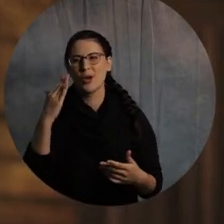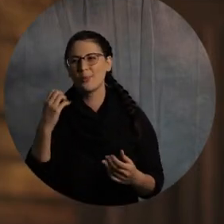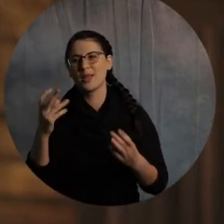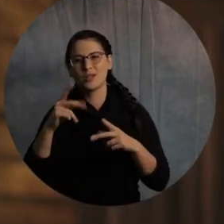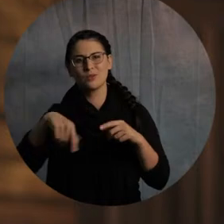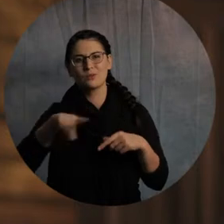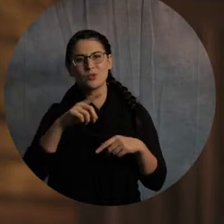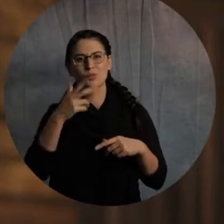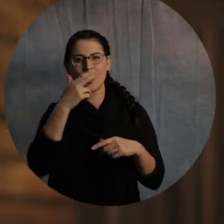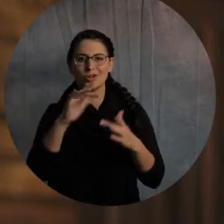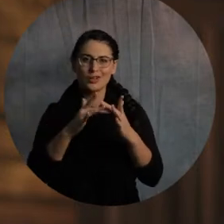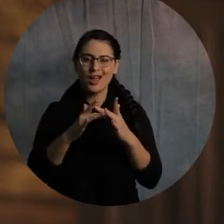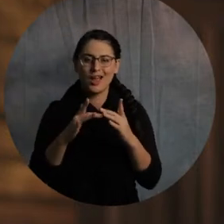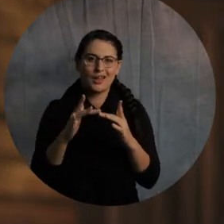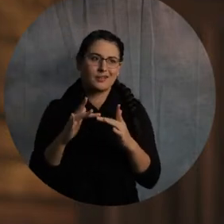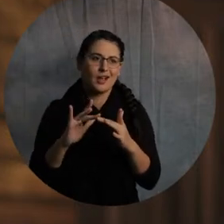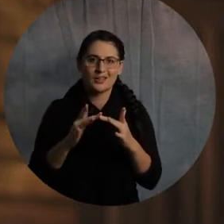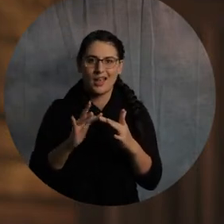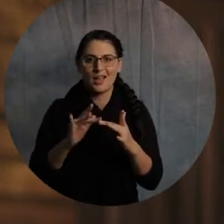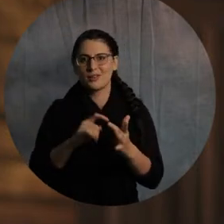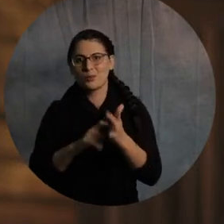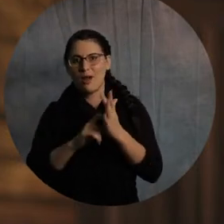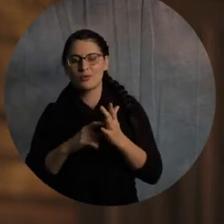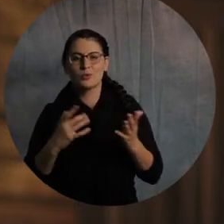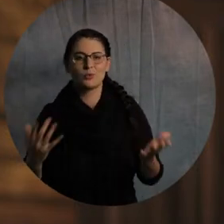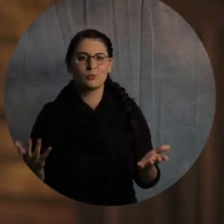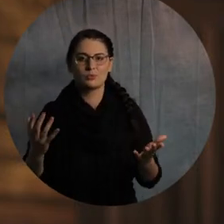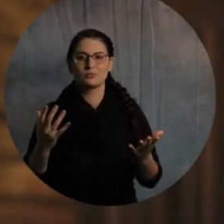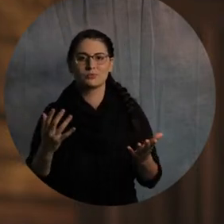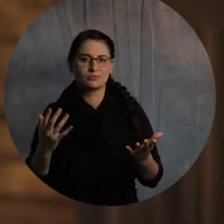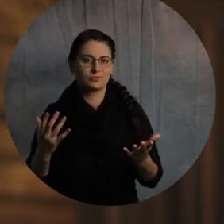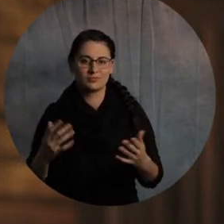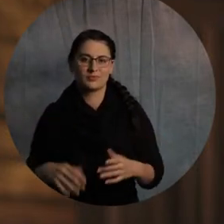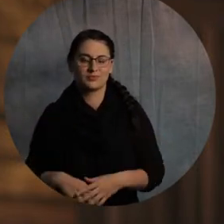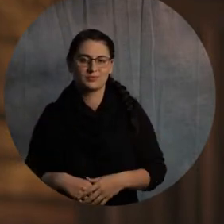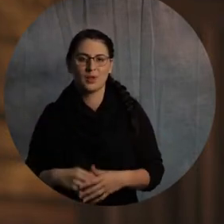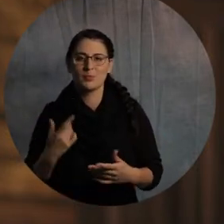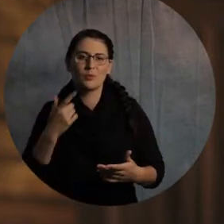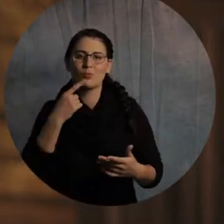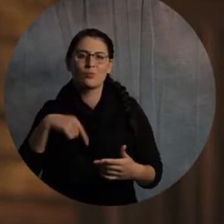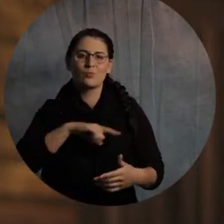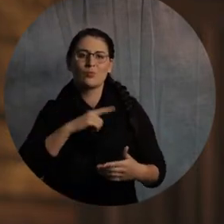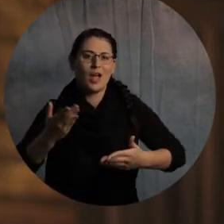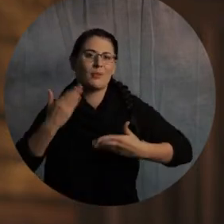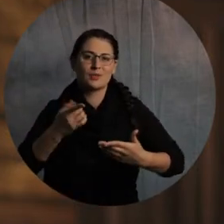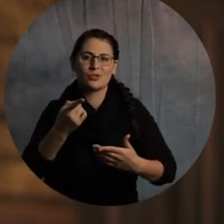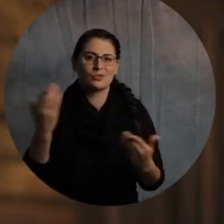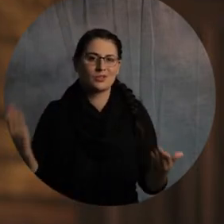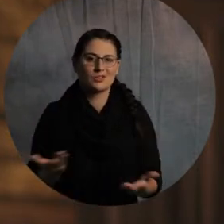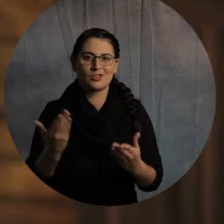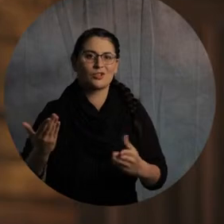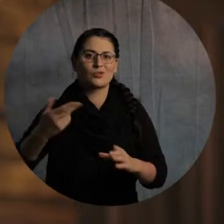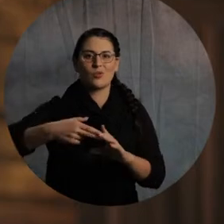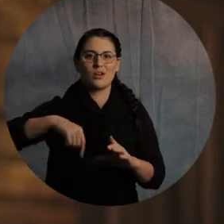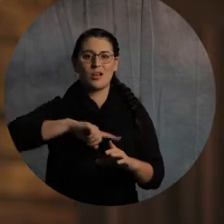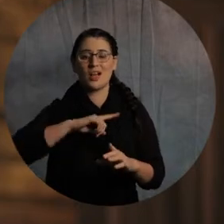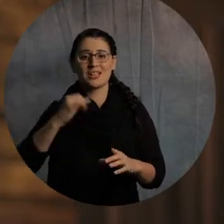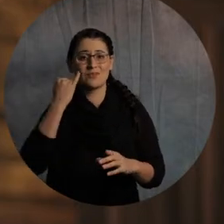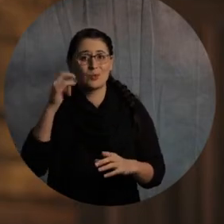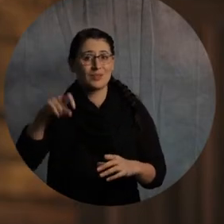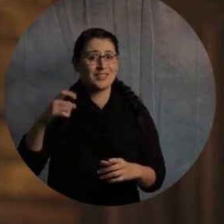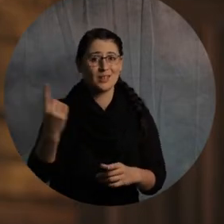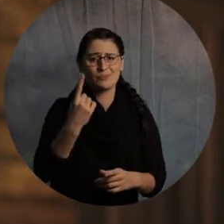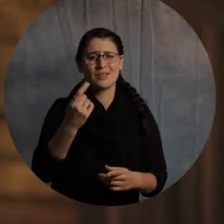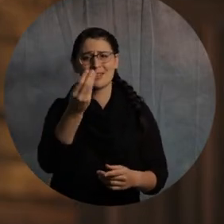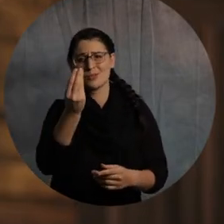just because you have to or just whatever. Or maybe you're just trying to check things out. And we're just so glad you're with us. We want you to know you're a part of us. And anything we can do for you, please let